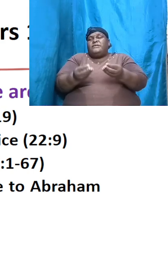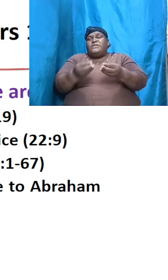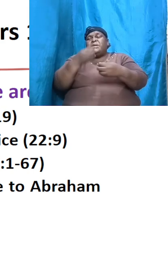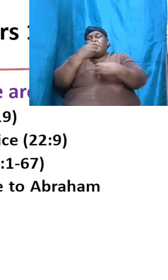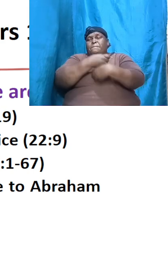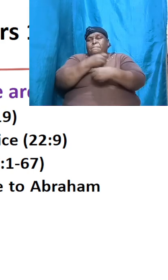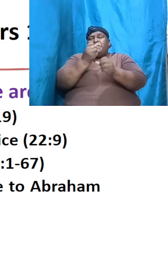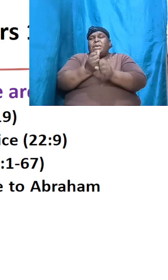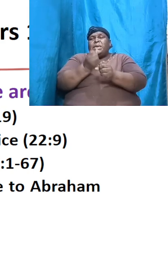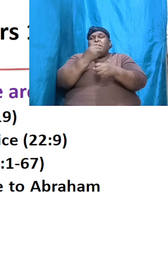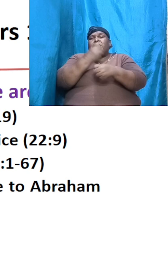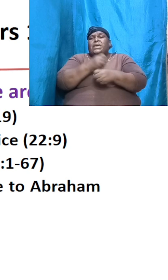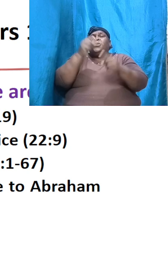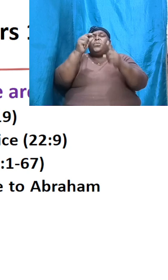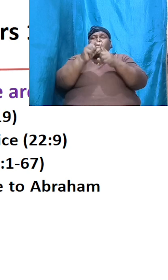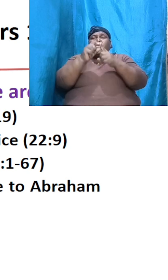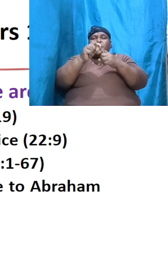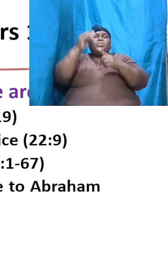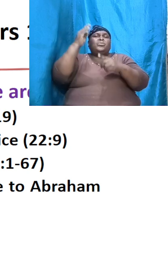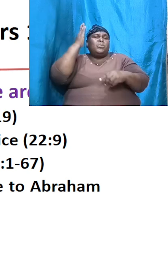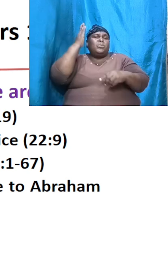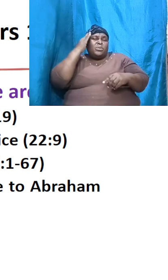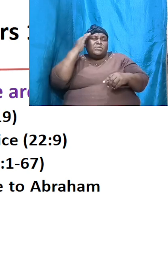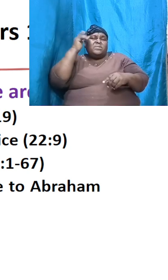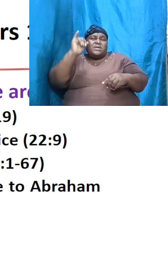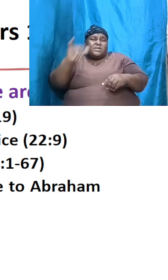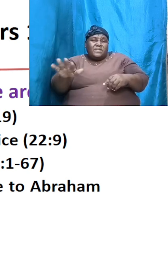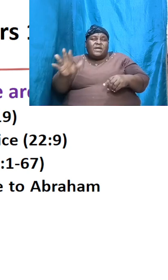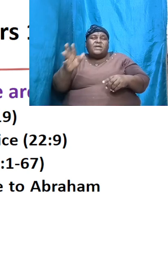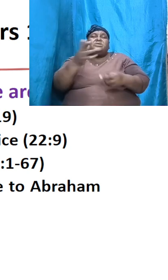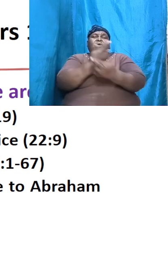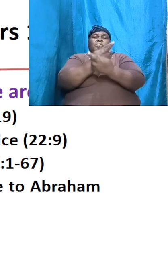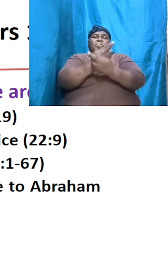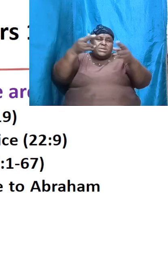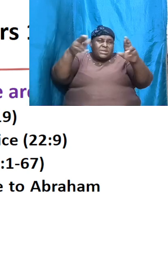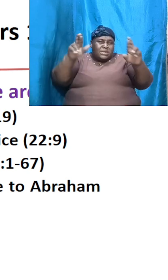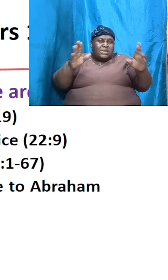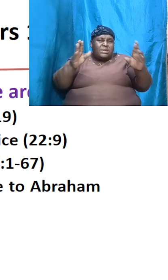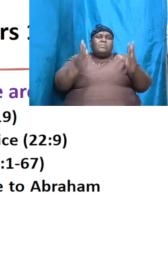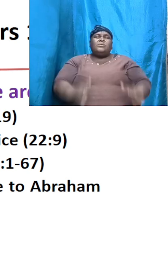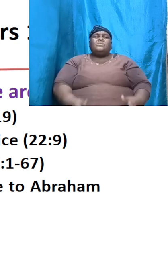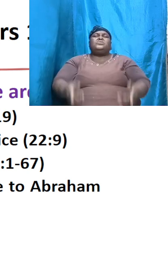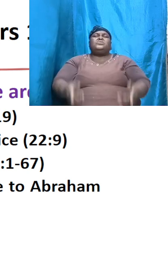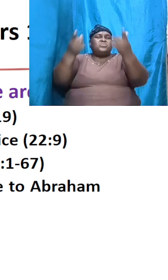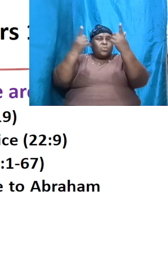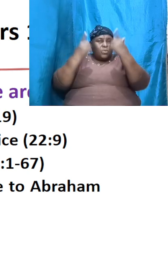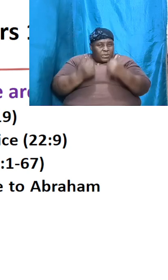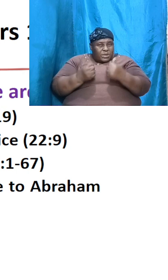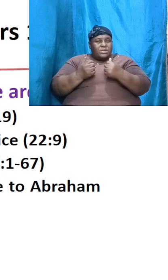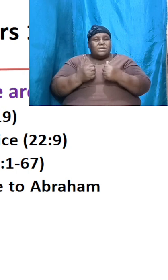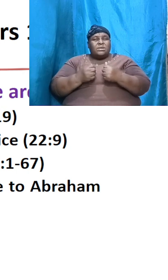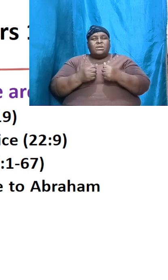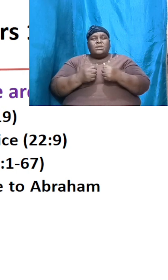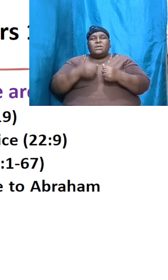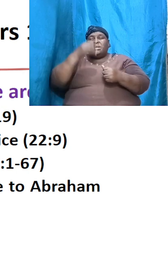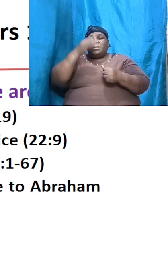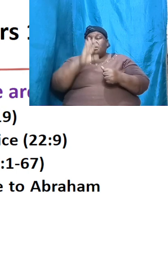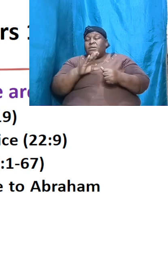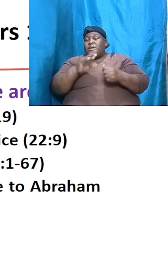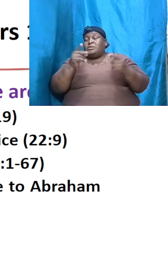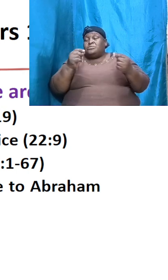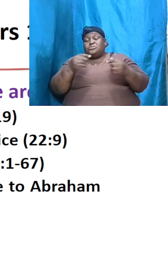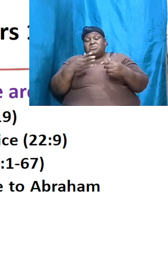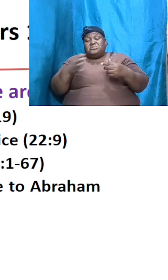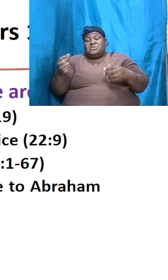making his word known that a Messiah a Redeemer was going to come and God does his thing in a way